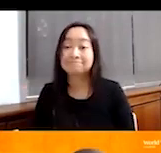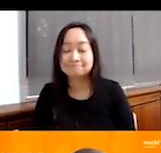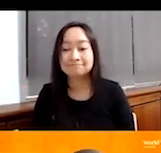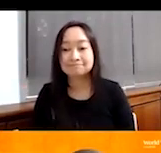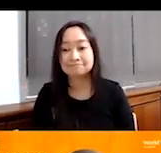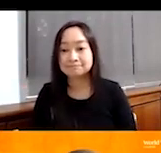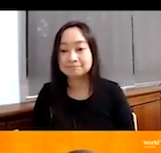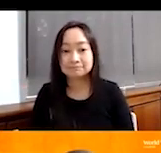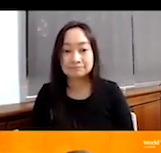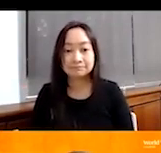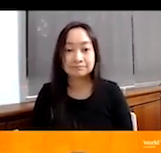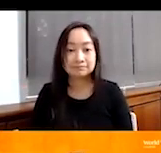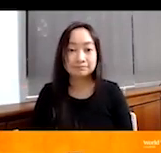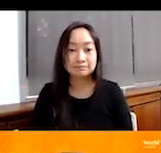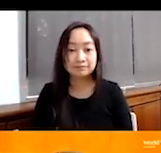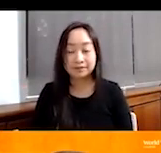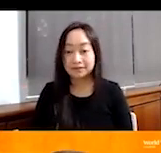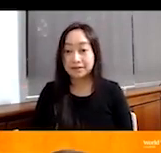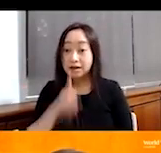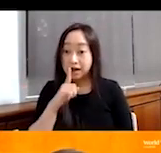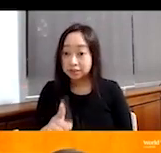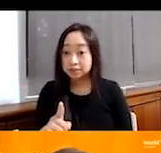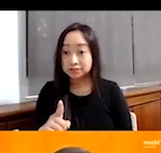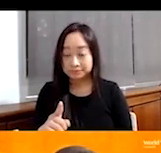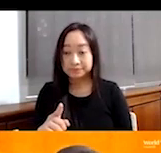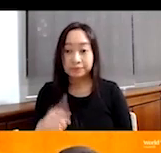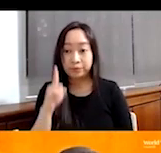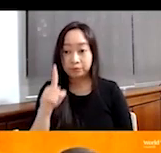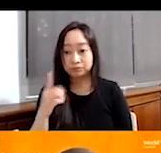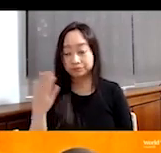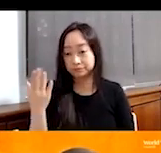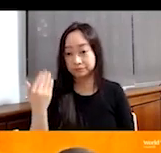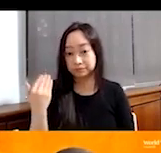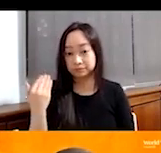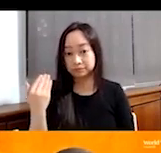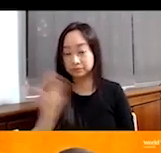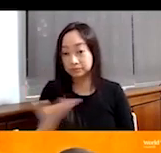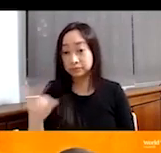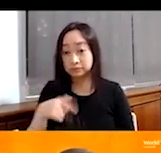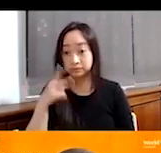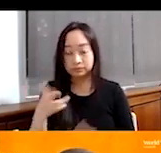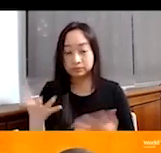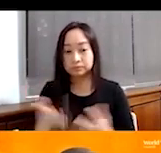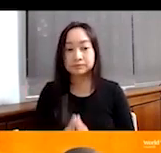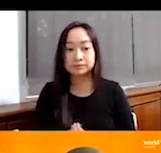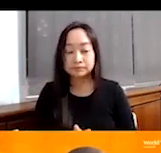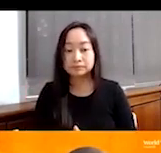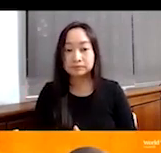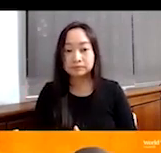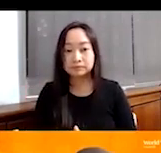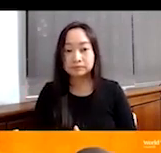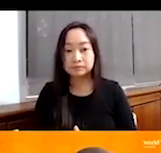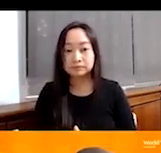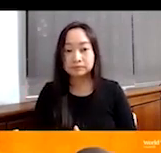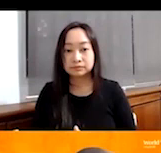Yeah. Yeah, actually, one of the things that we've, one of the reasons that we saw was that, you know, that there's